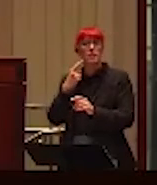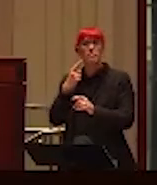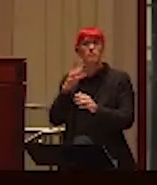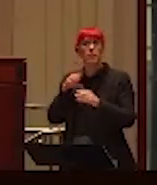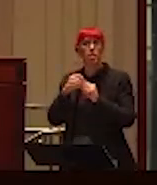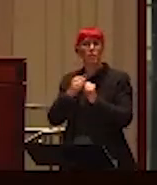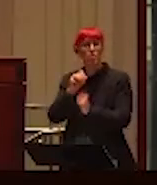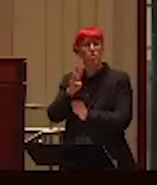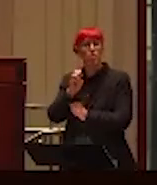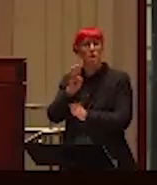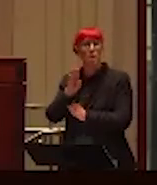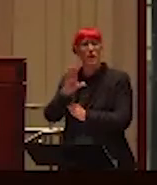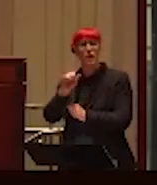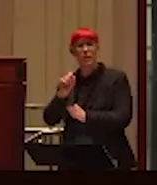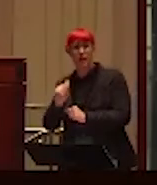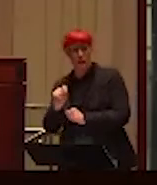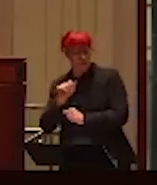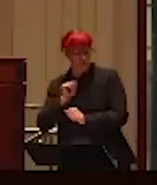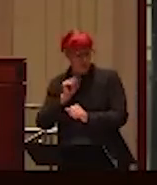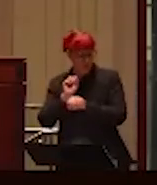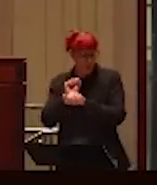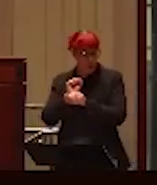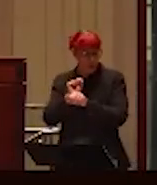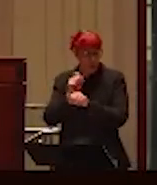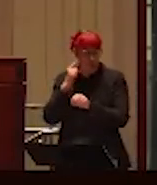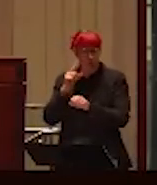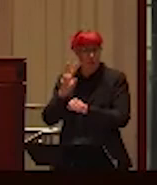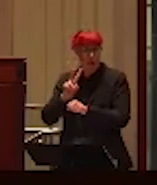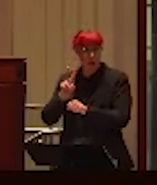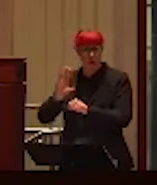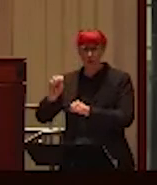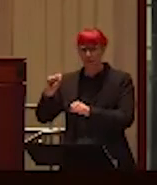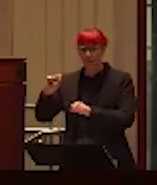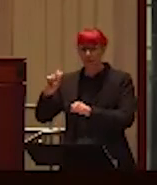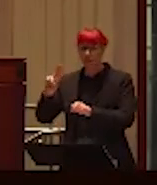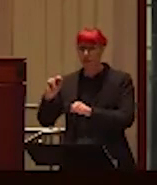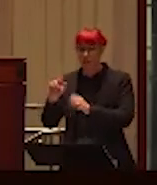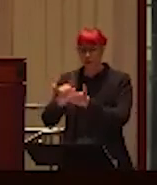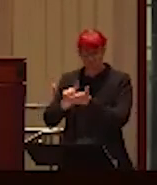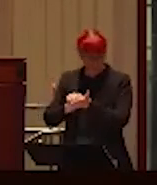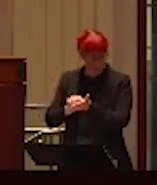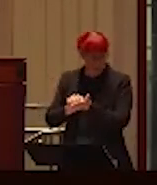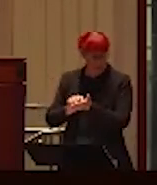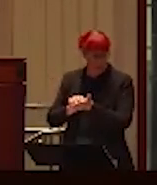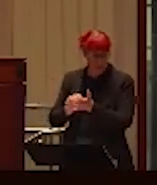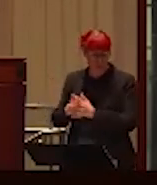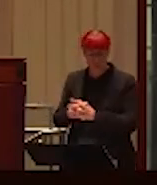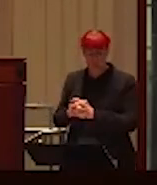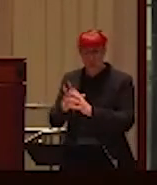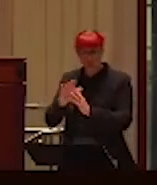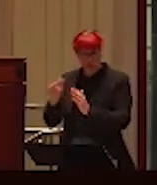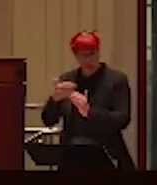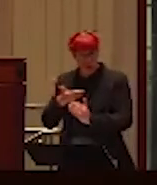as, um, I work for the Vancouver Sun newspaper and Post Media and all that stuff. I've been there for quite a while. I was introduced kindly as, um,